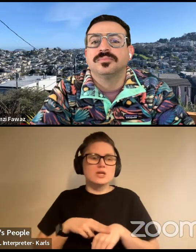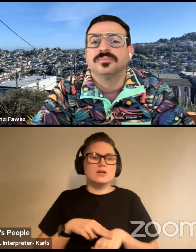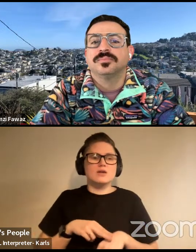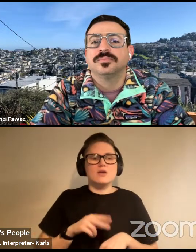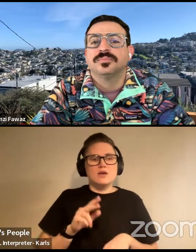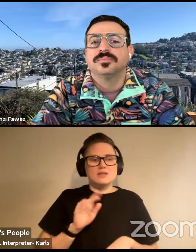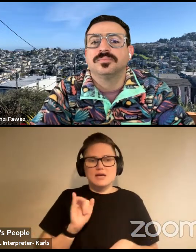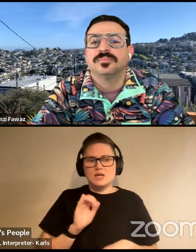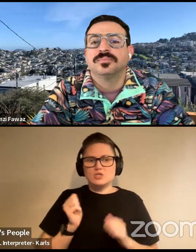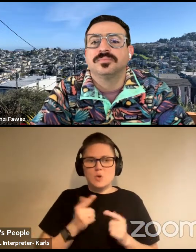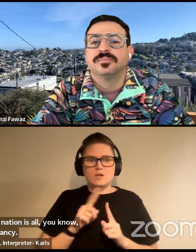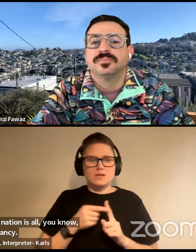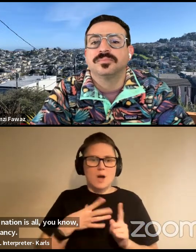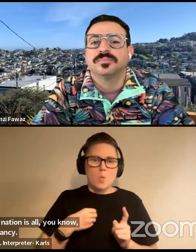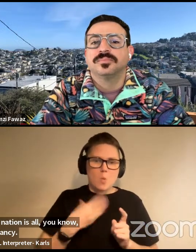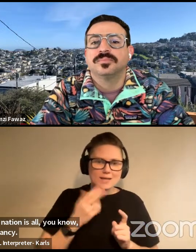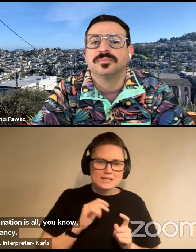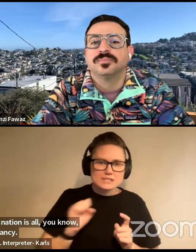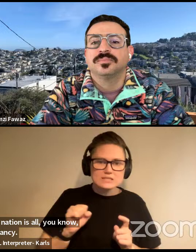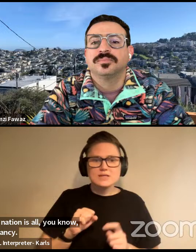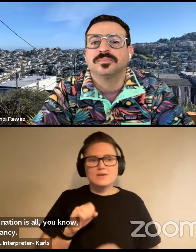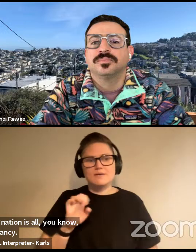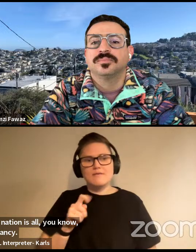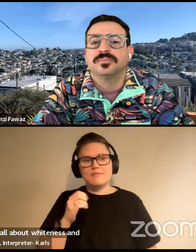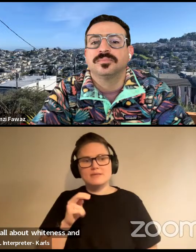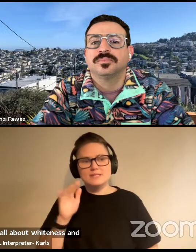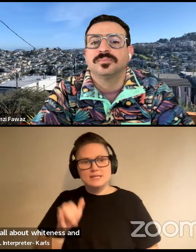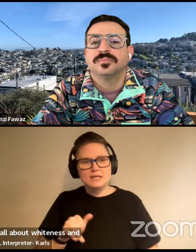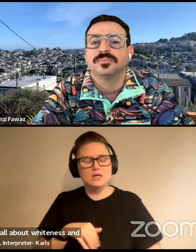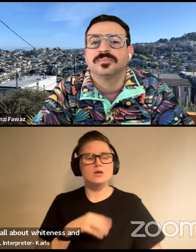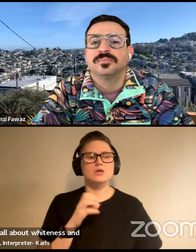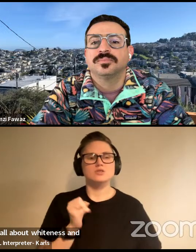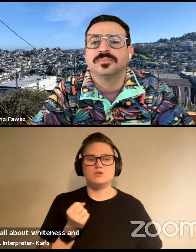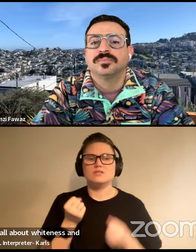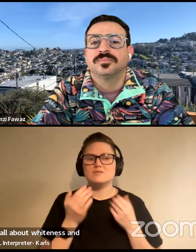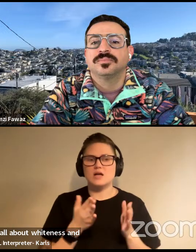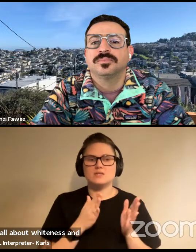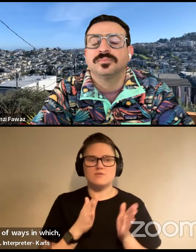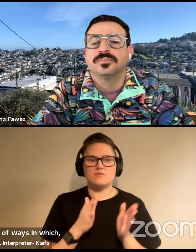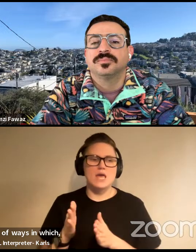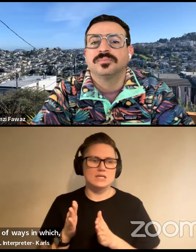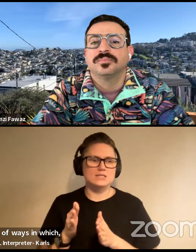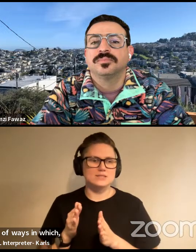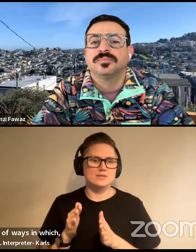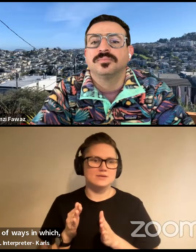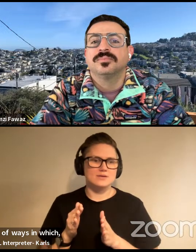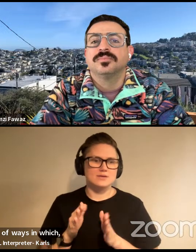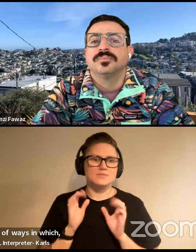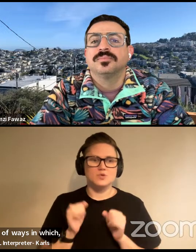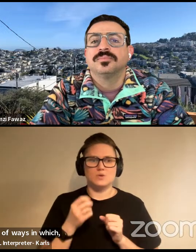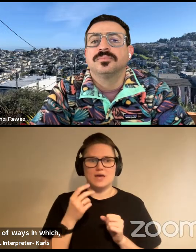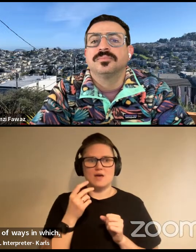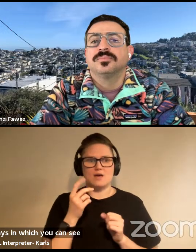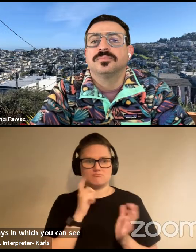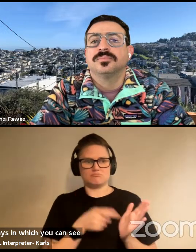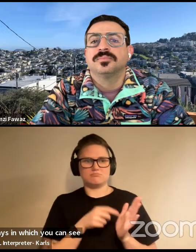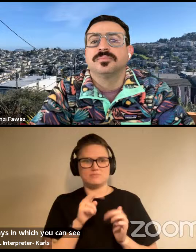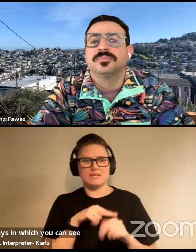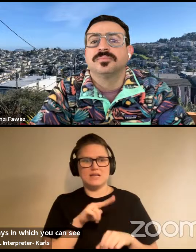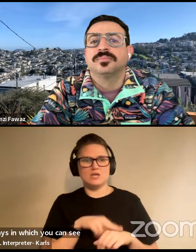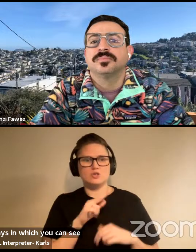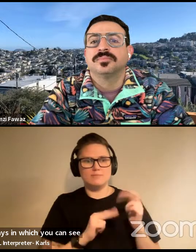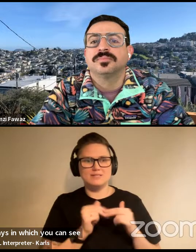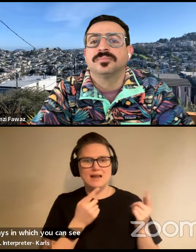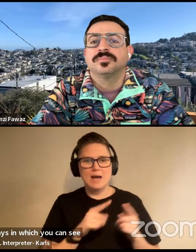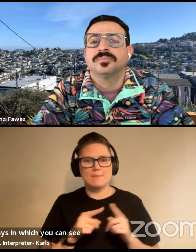it's all about whiteness and ethnicity. So there's lots of ways in which you can see nation building happening through these kind of